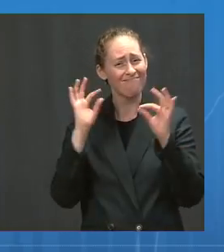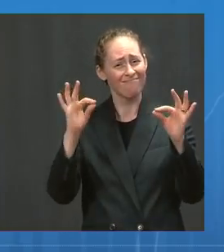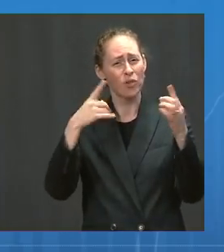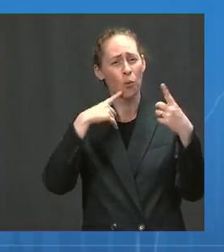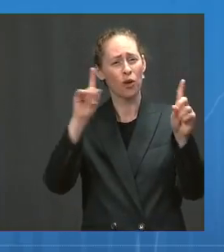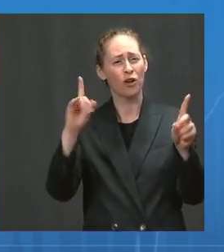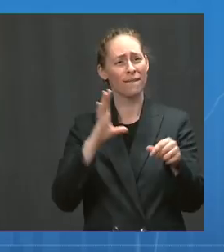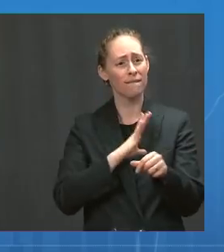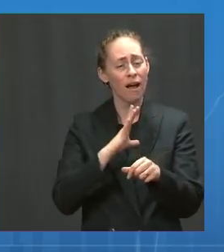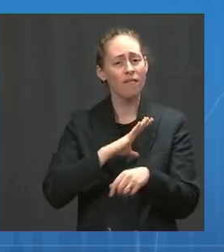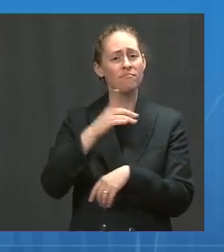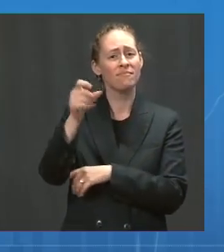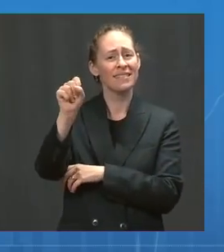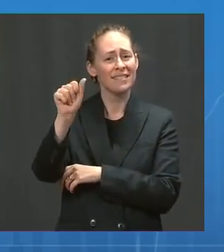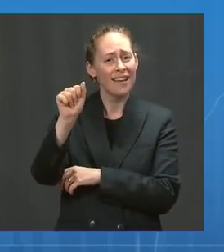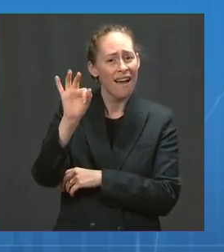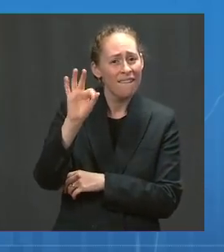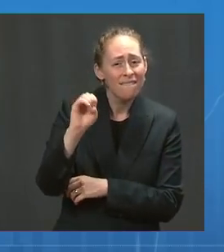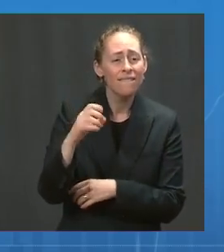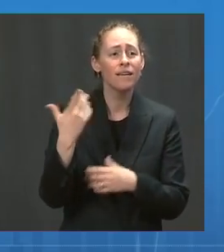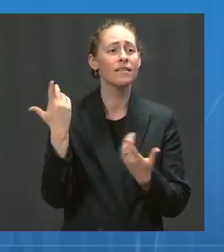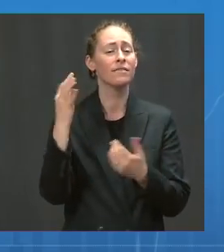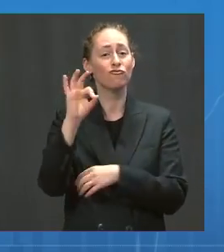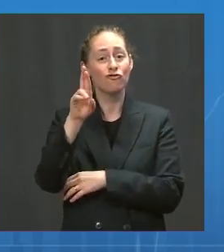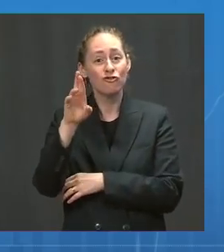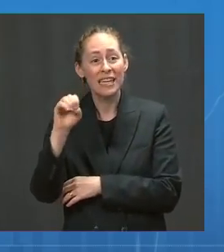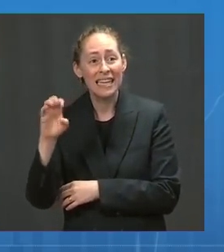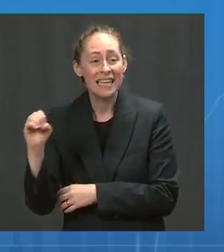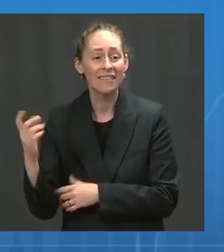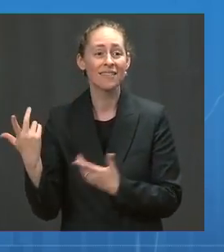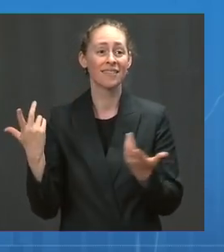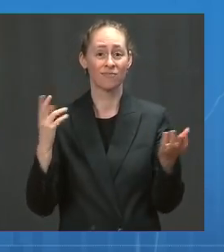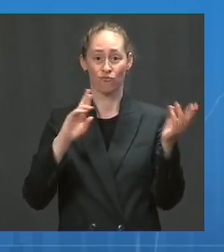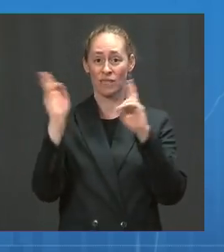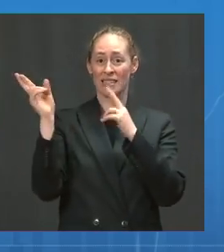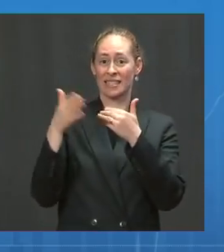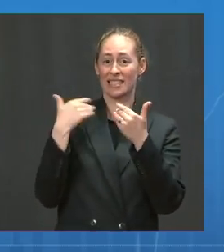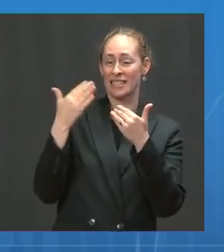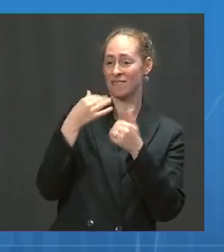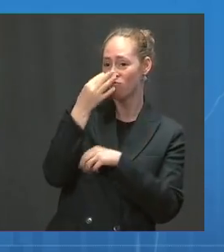safe. It's free. It's readily available. And it's never been more important.